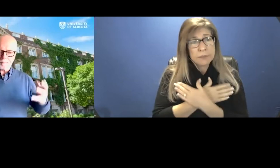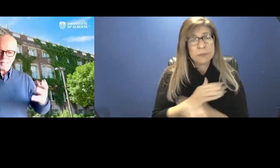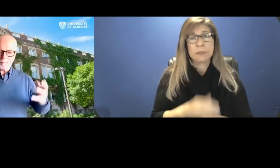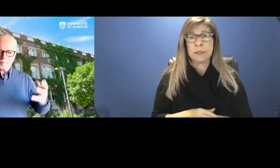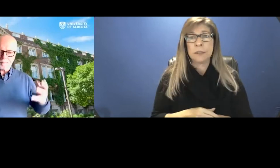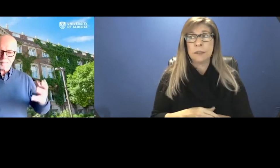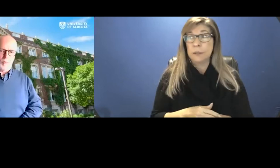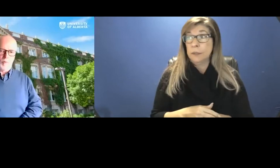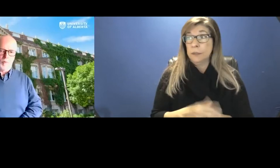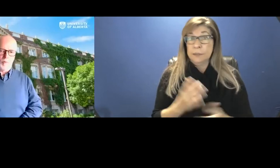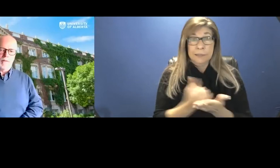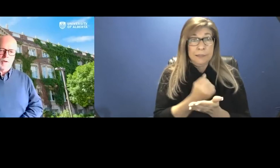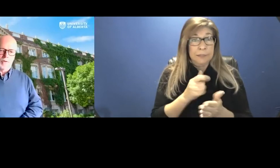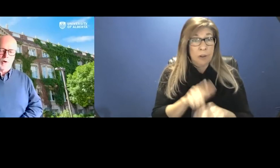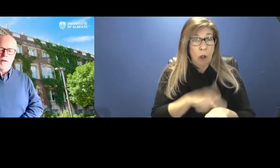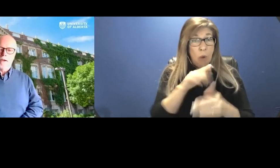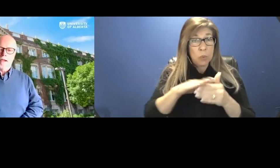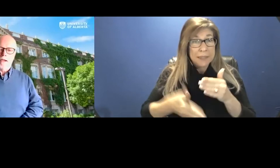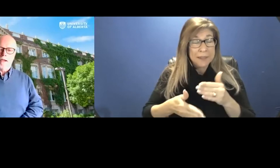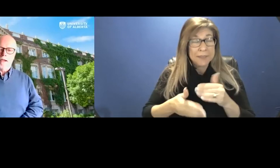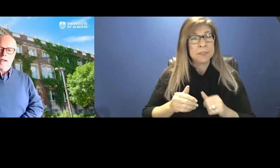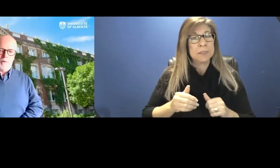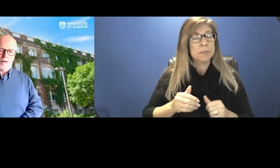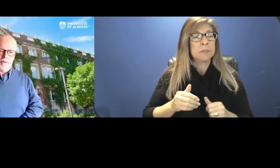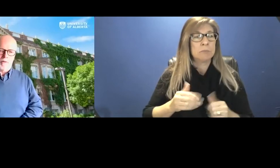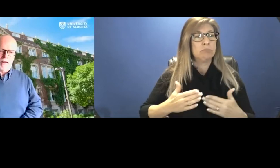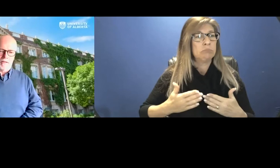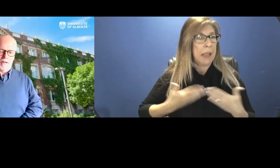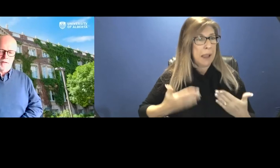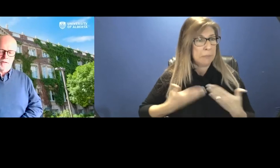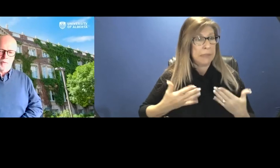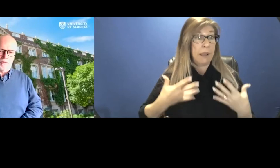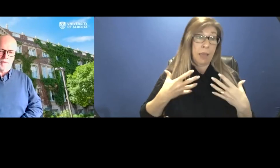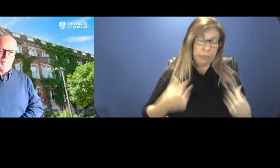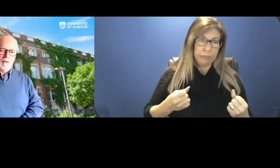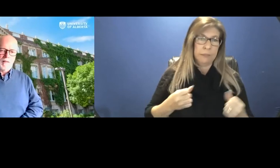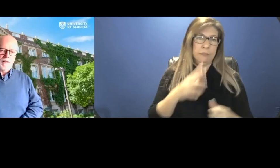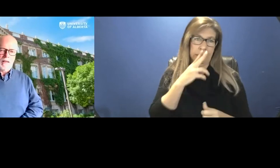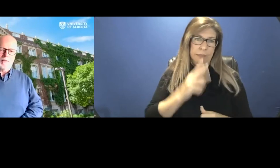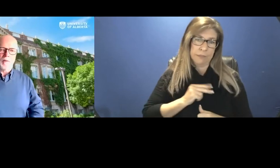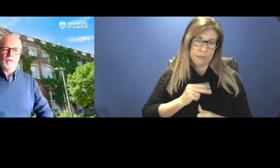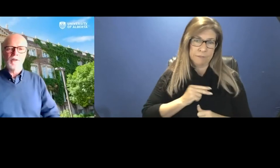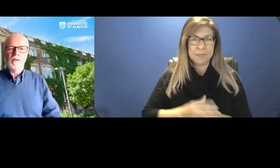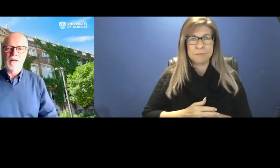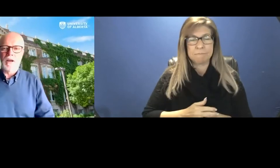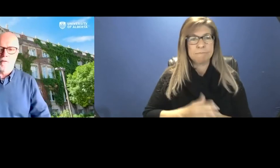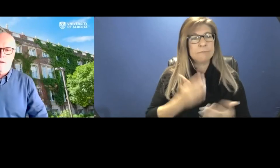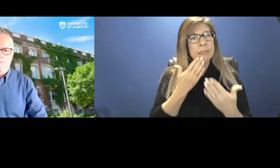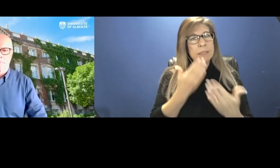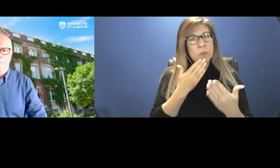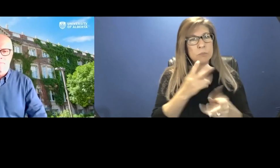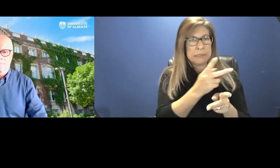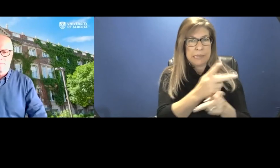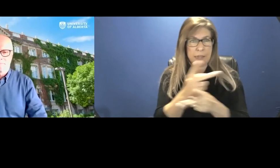time off this coming weekend and that you enjoy a happy and healthy Thanksgiving. So with that, thanks very much. Take care, everybody.